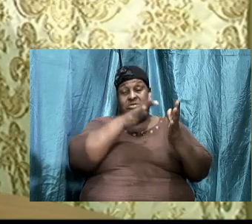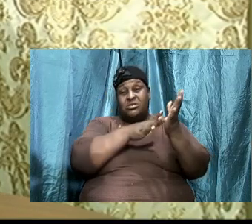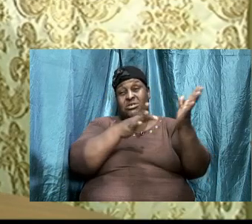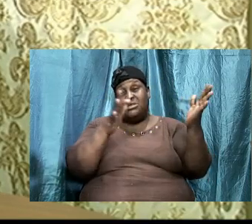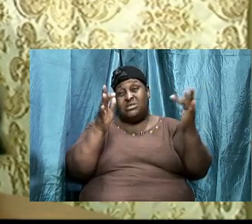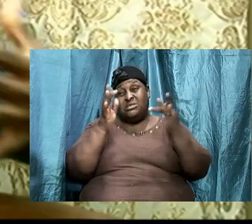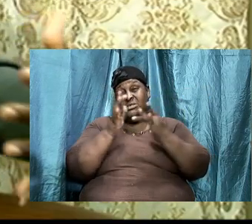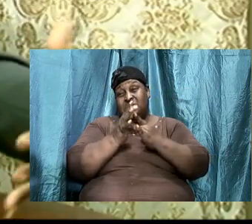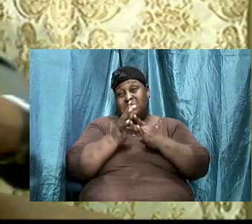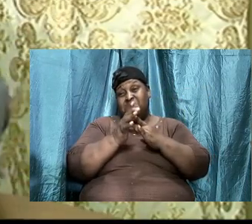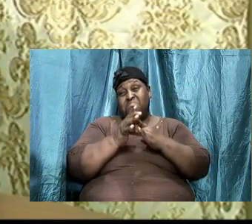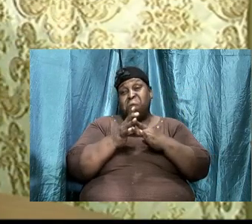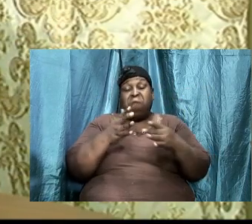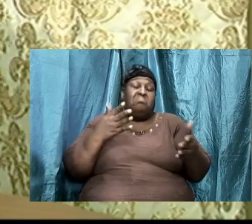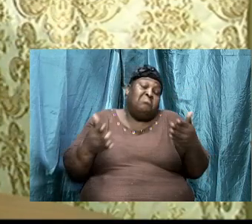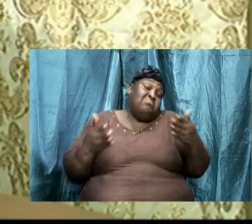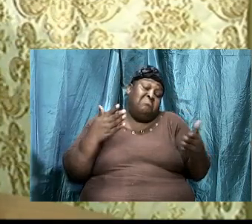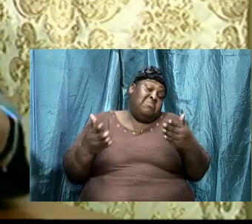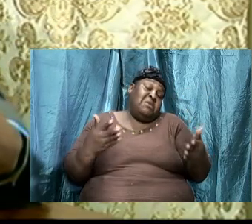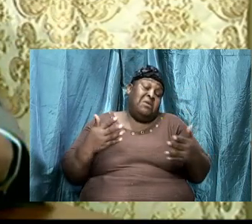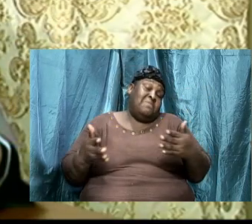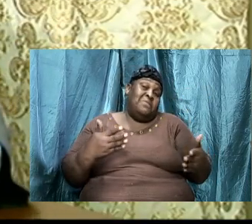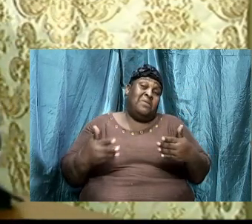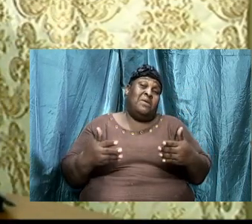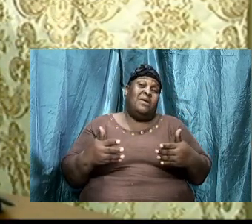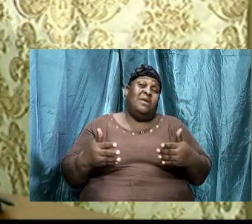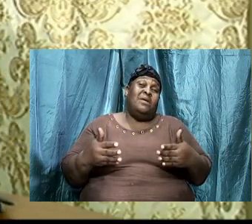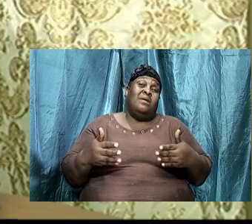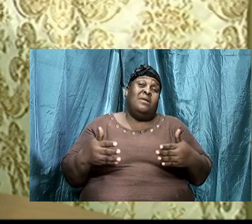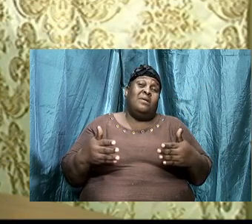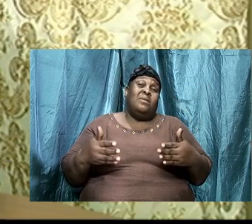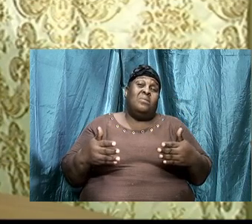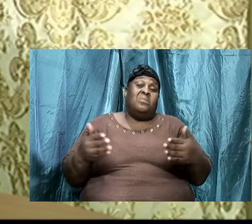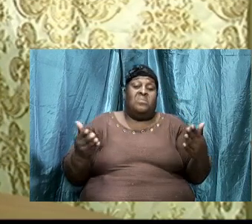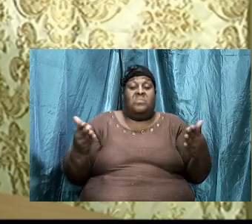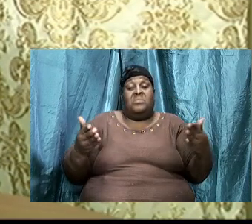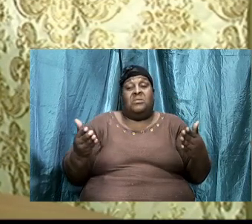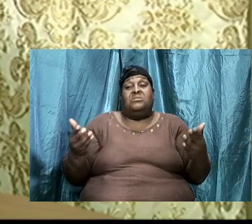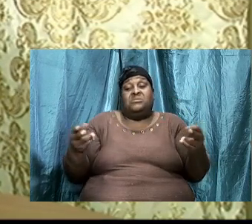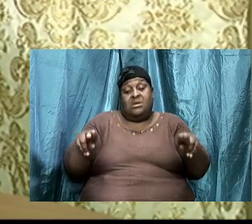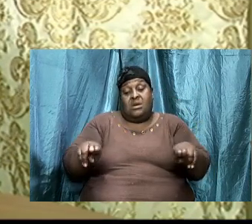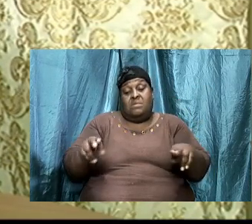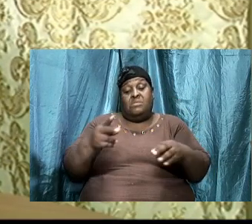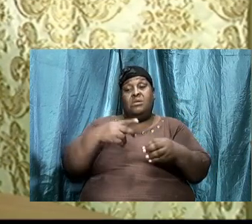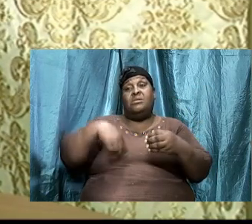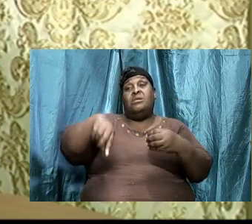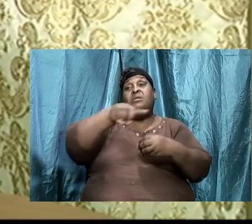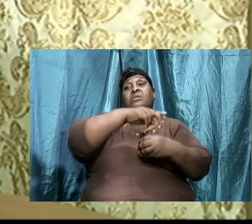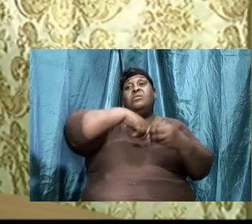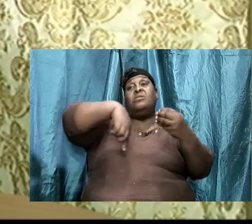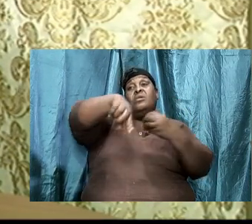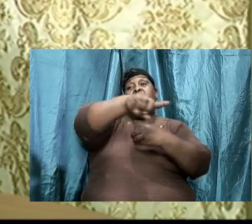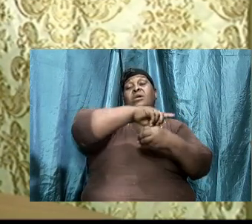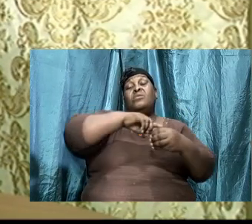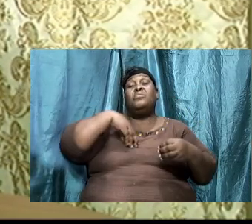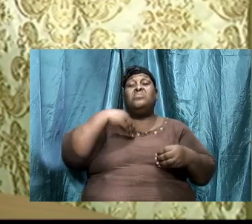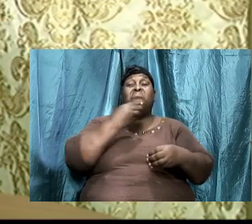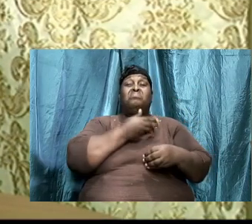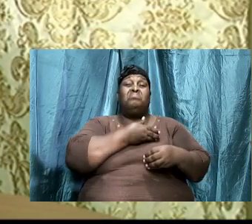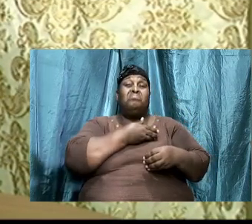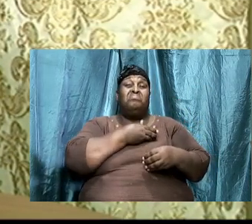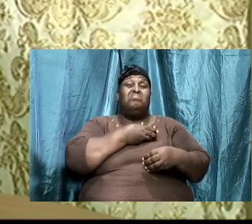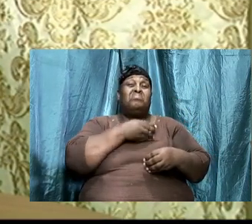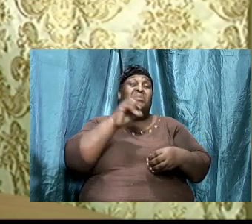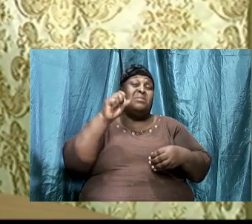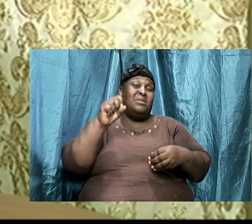Probably it's what is happening around us. We have never seen a time like this, but I believe that, you know, our focus should be, yes, we want